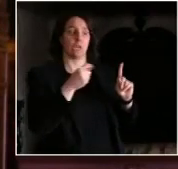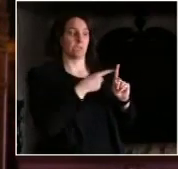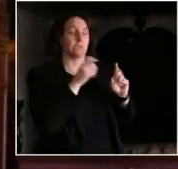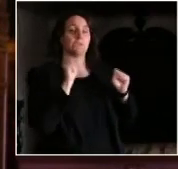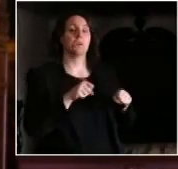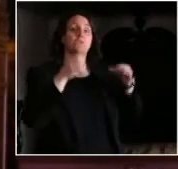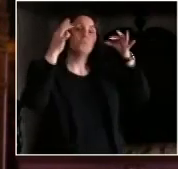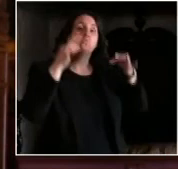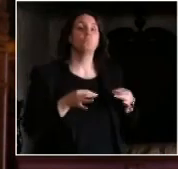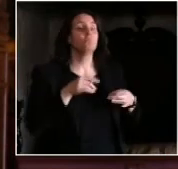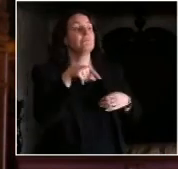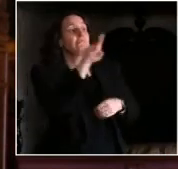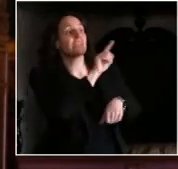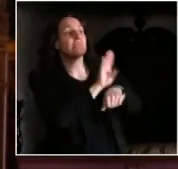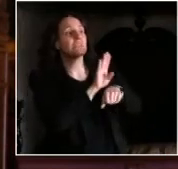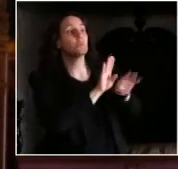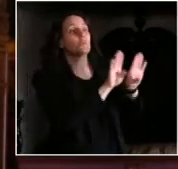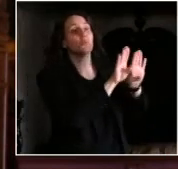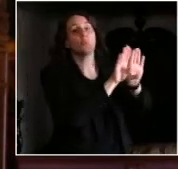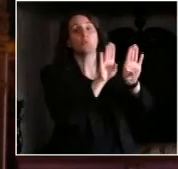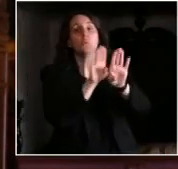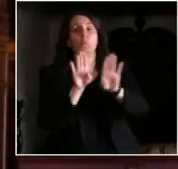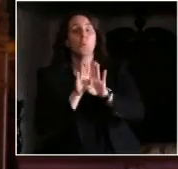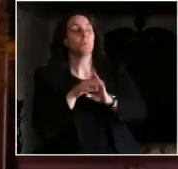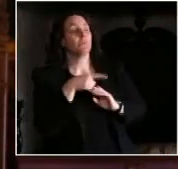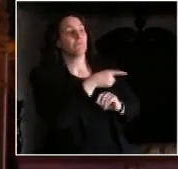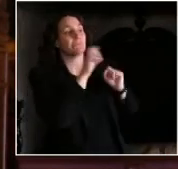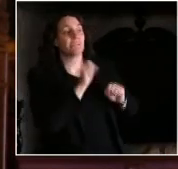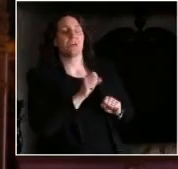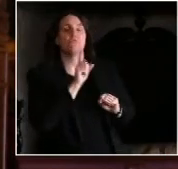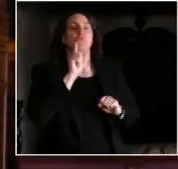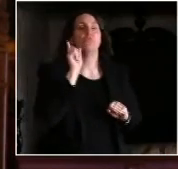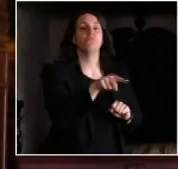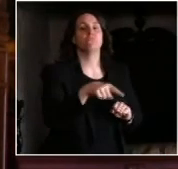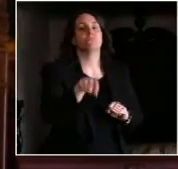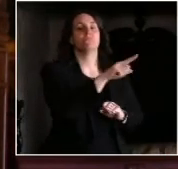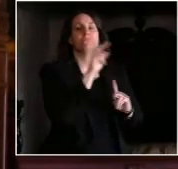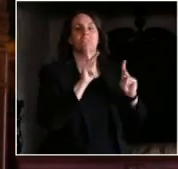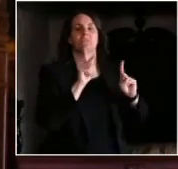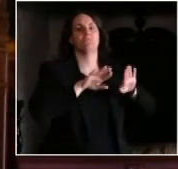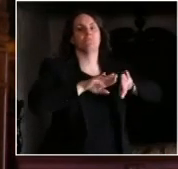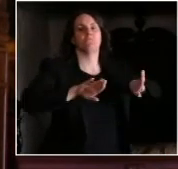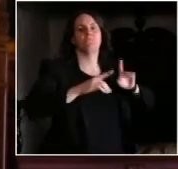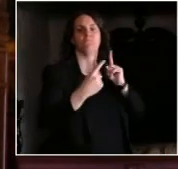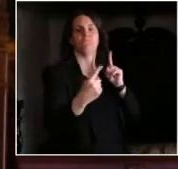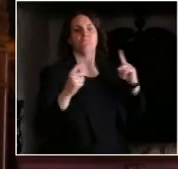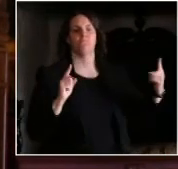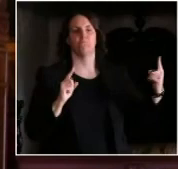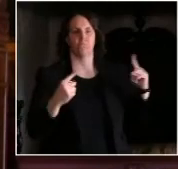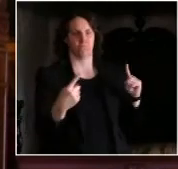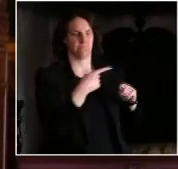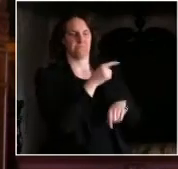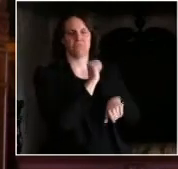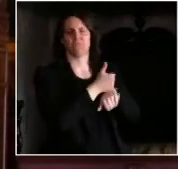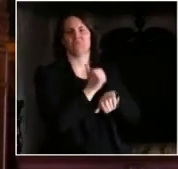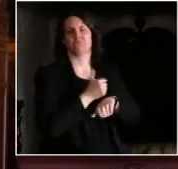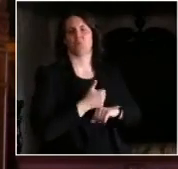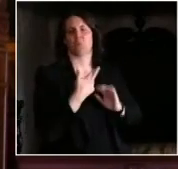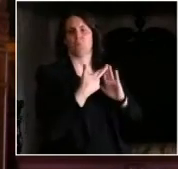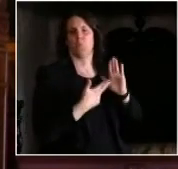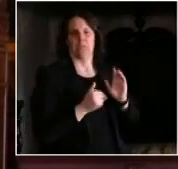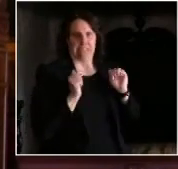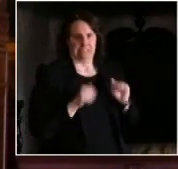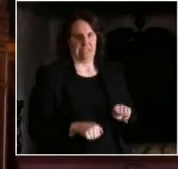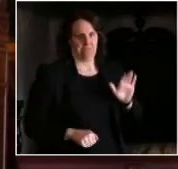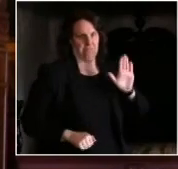there is an outbreak of communicable disease and also issue other emergency measures that are necessary to combat communicable disease like COVID-19.